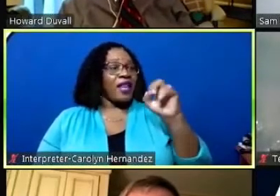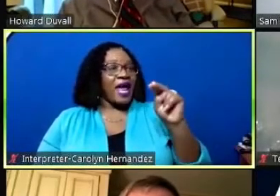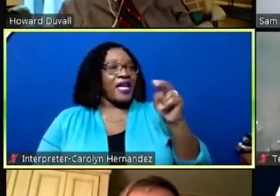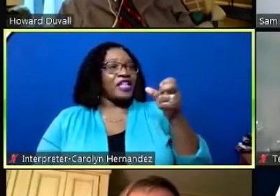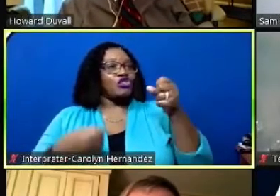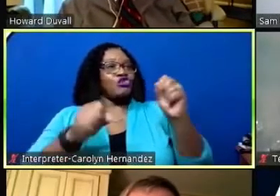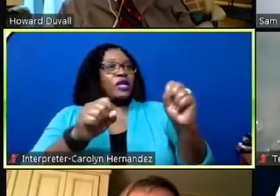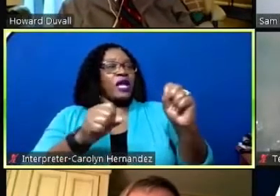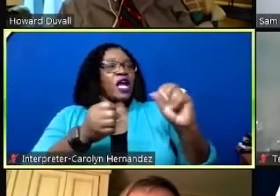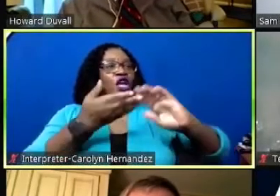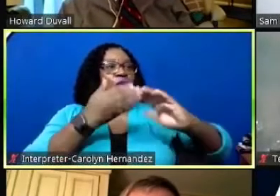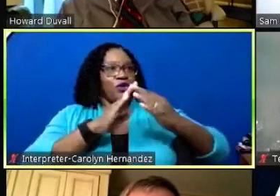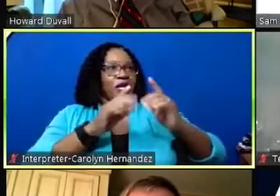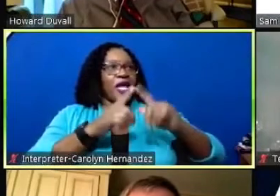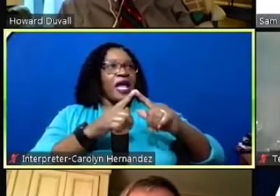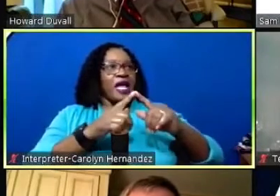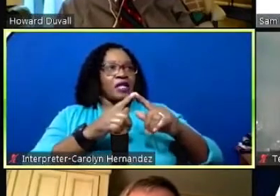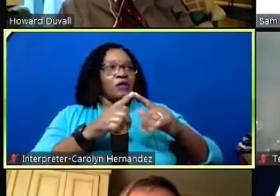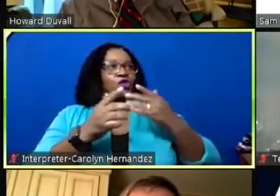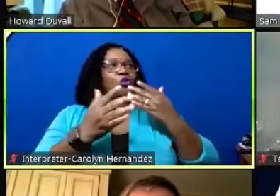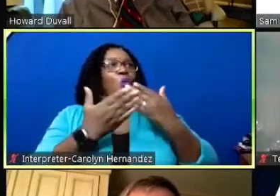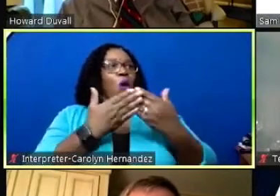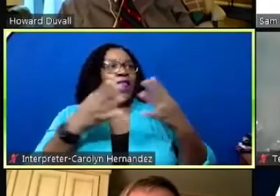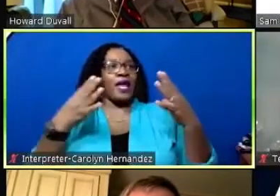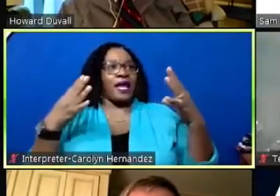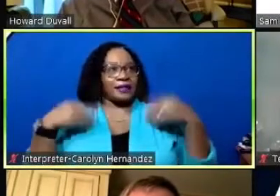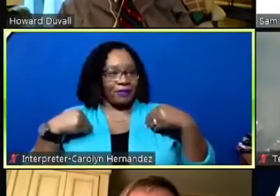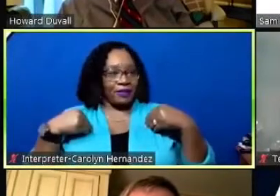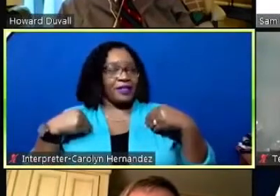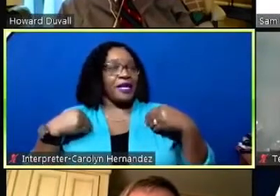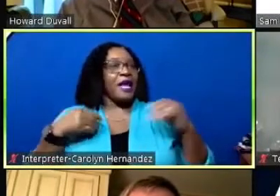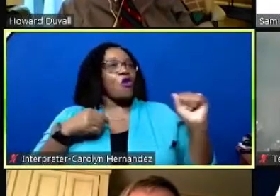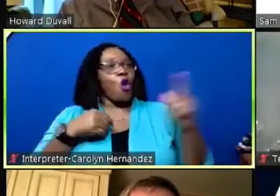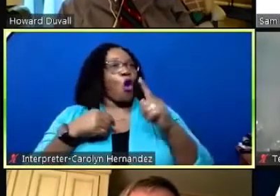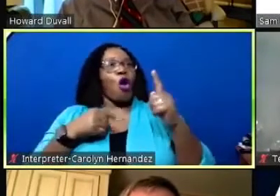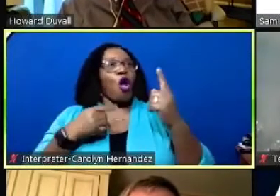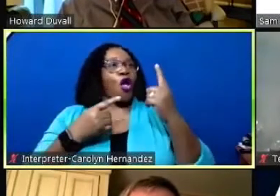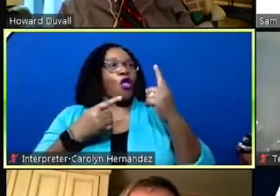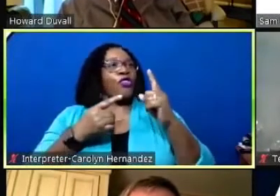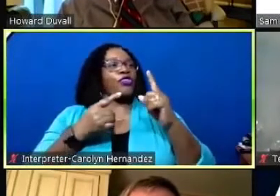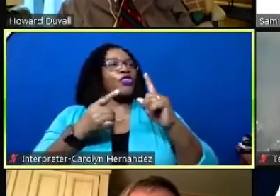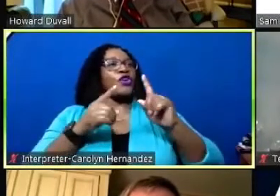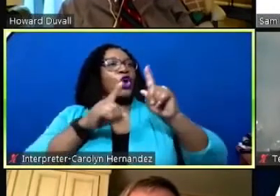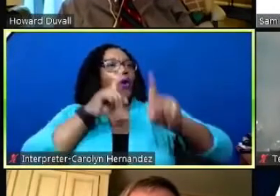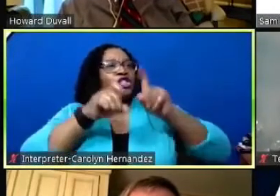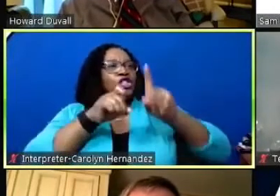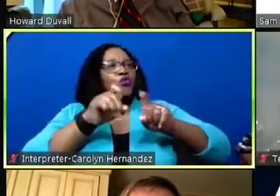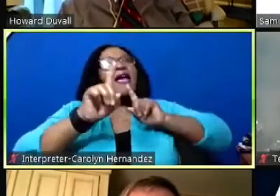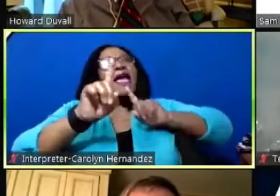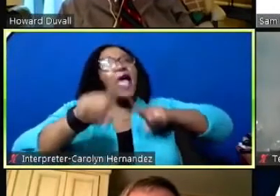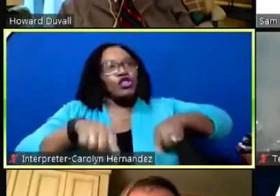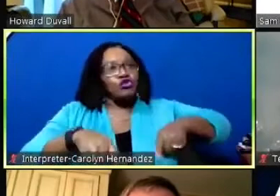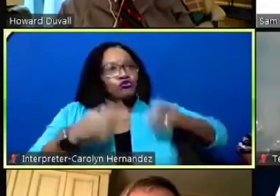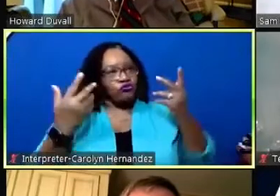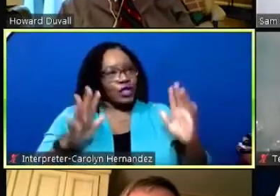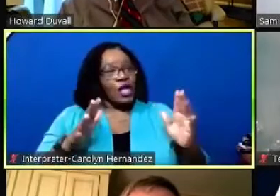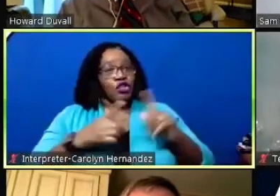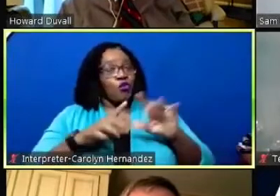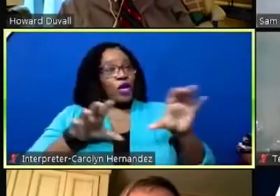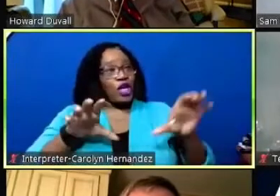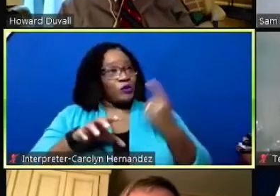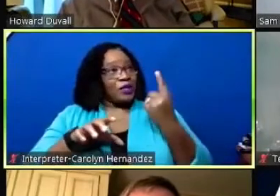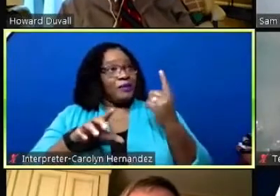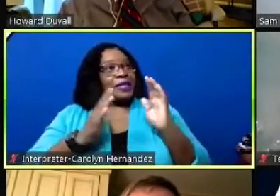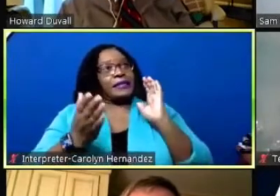and iam elsewhere from iam if they had move away me to